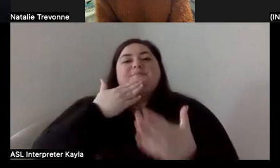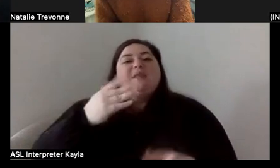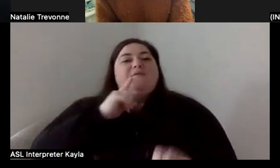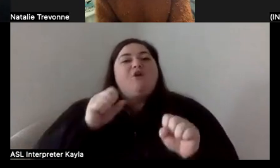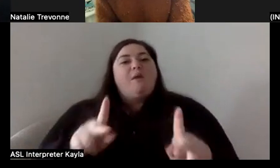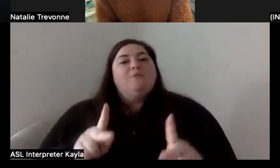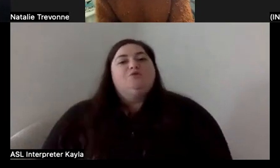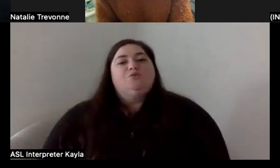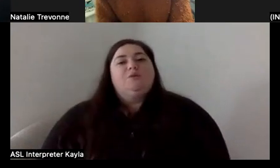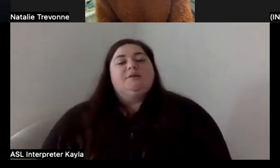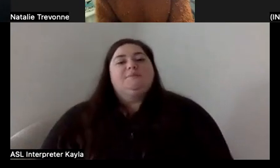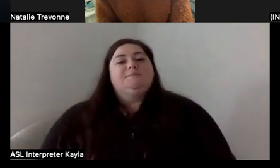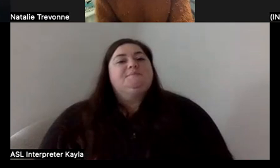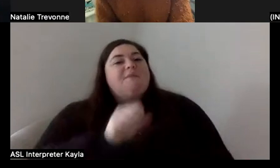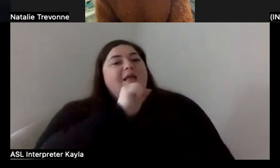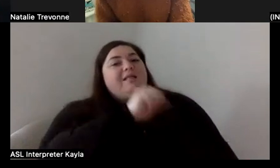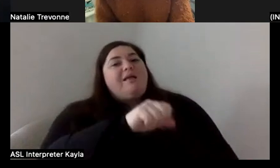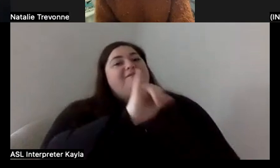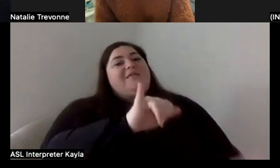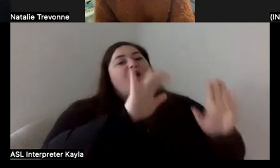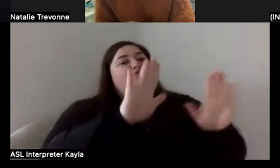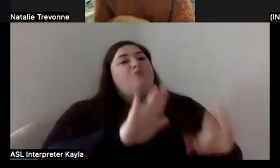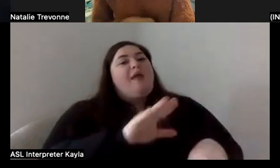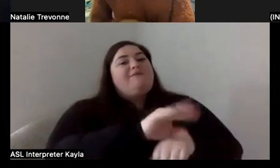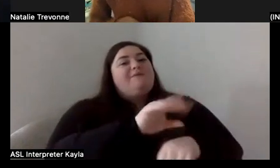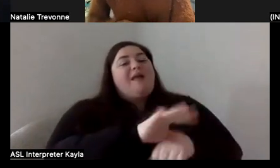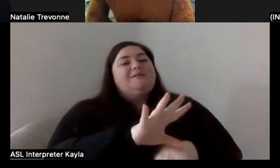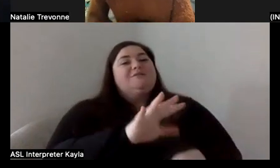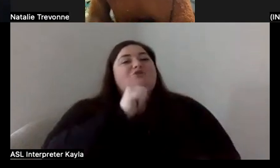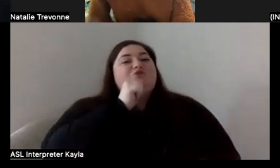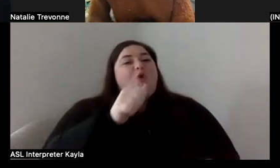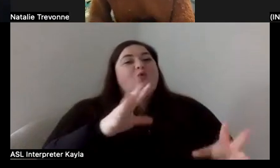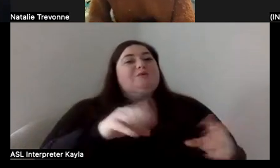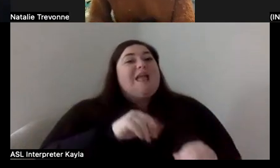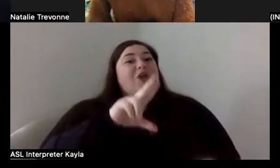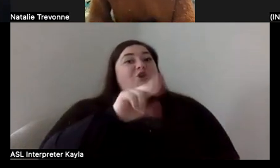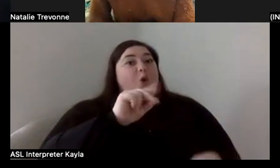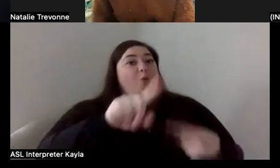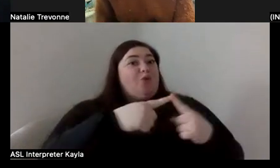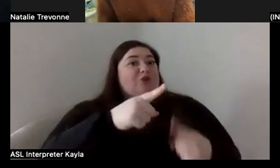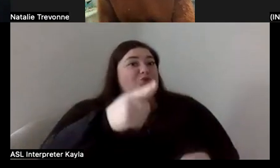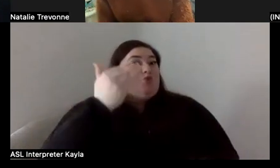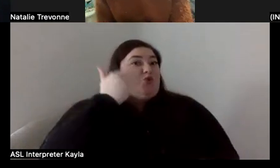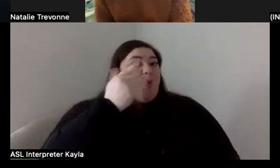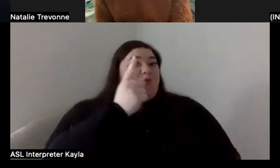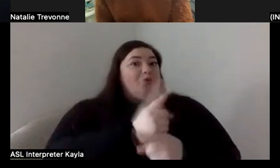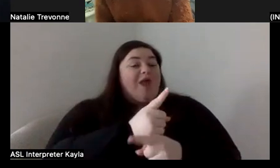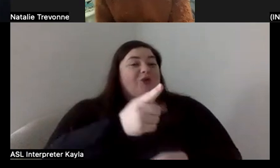opportunity. I love that. That's great advice. Never take no, especially when you know you're right and when you know your thing is good.